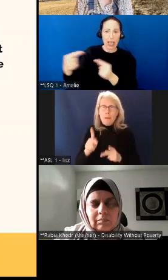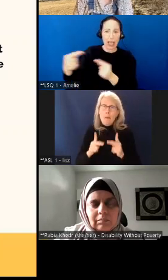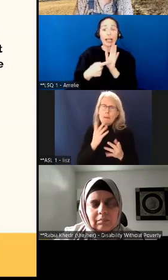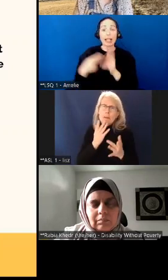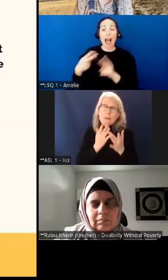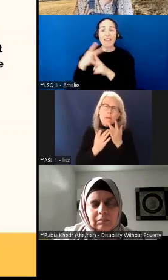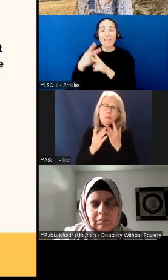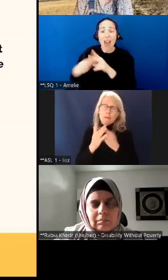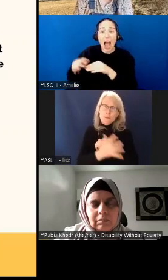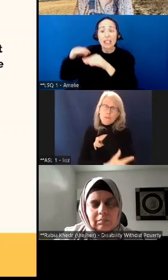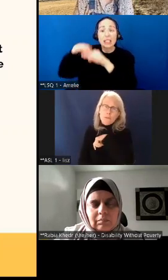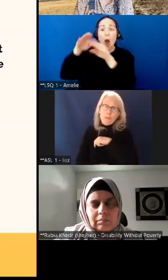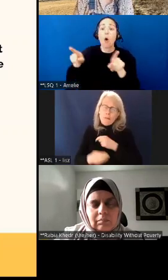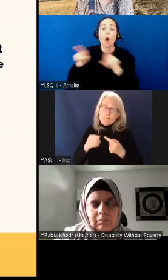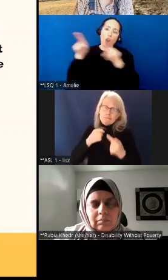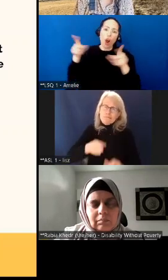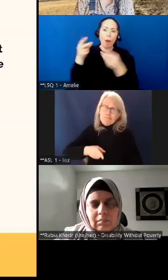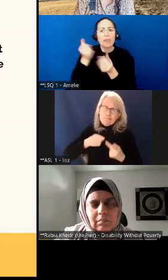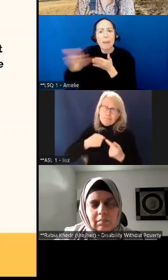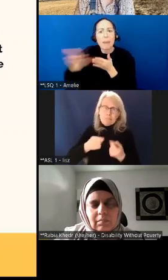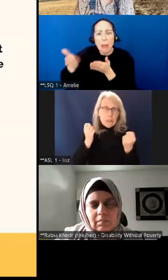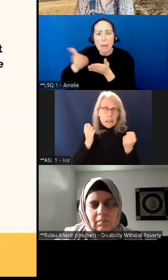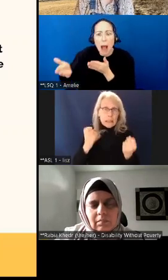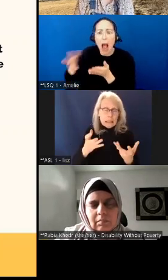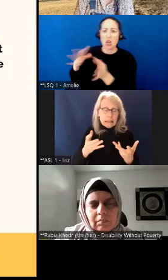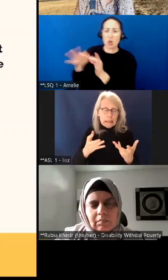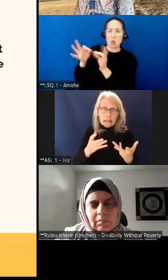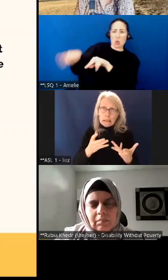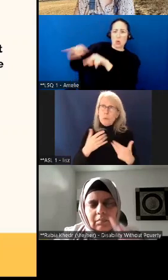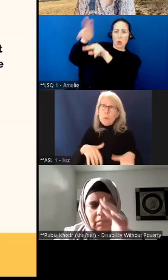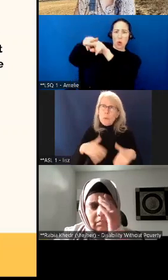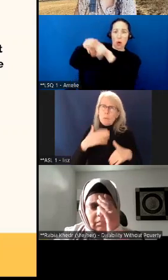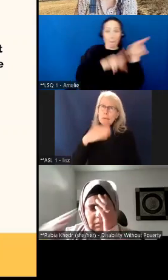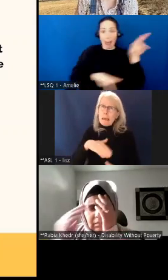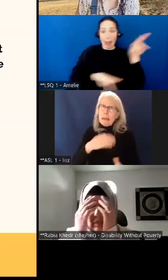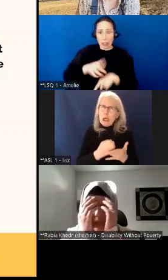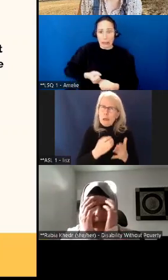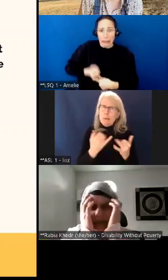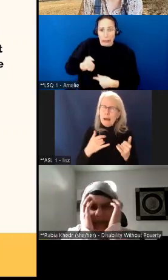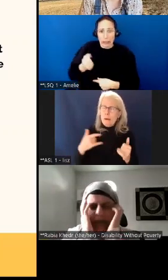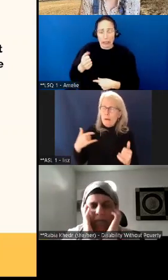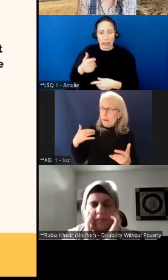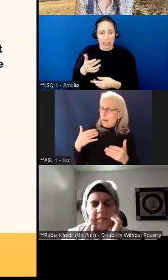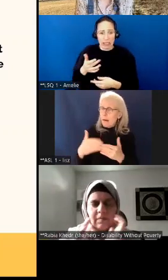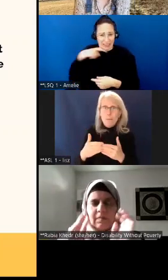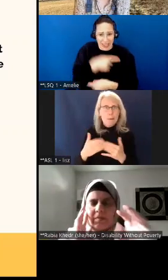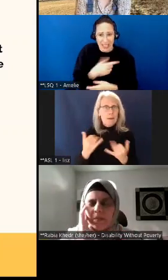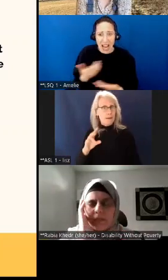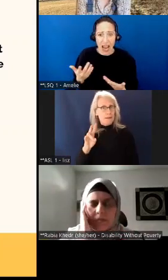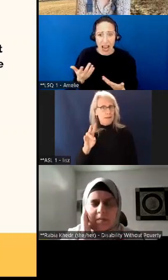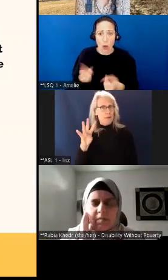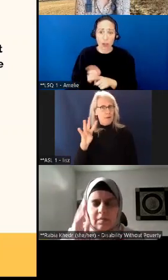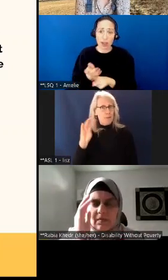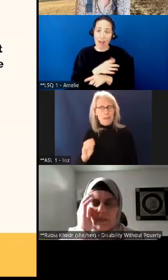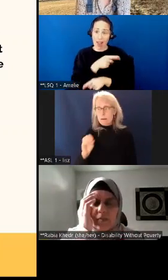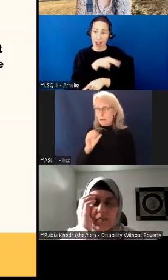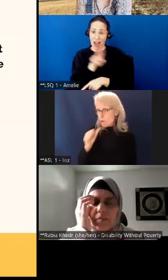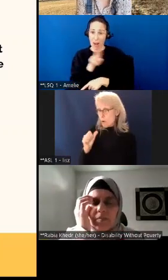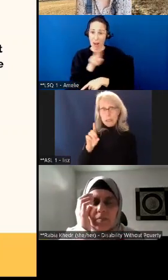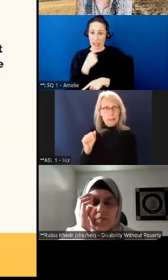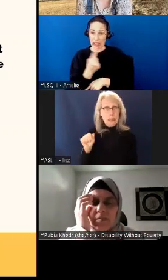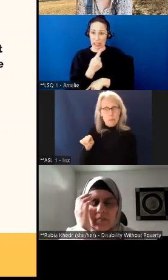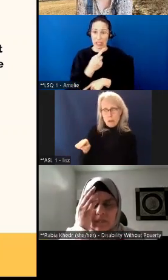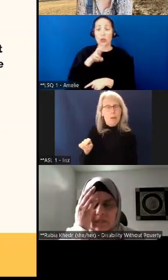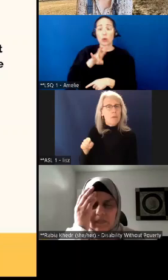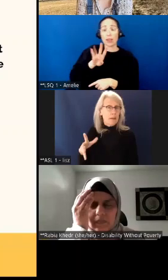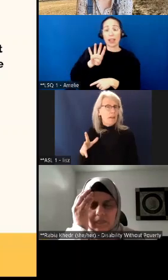And to know that through that, we still, as Rabia said, that other 74% of people who are not disabled, they've